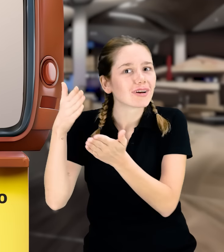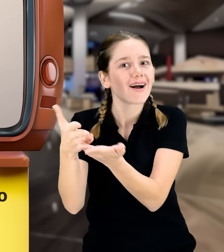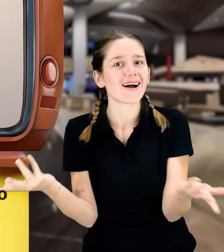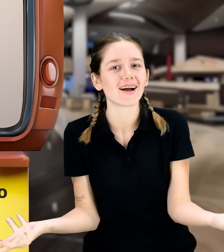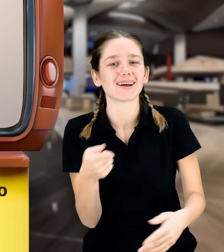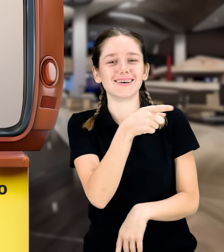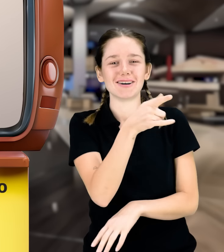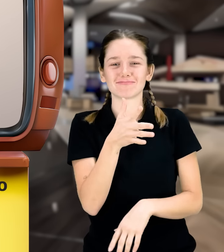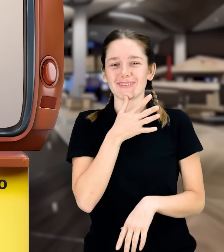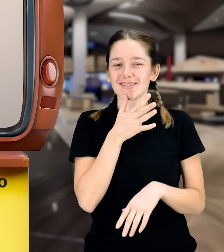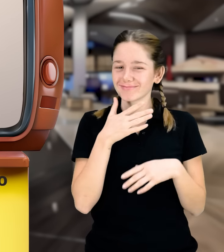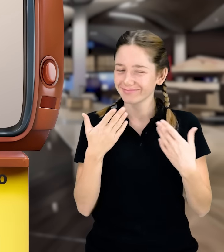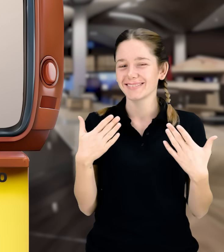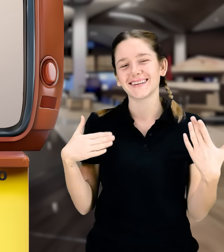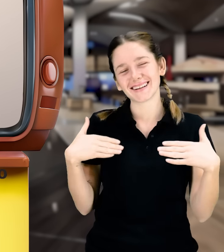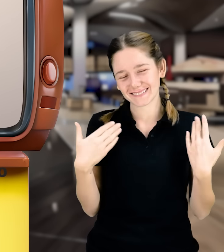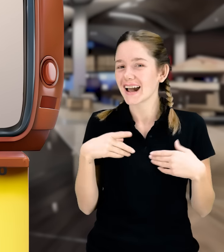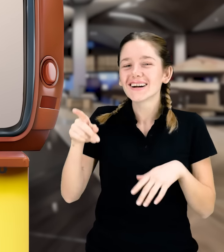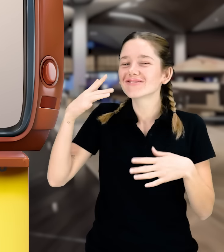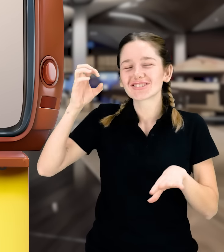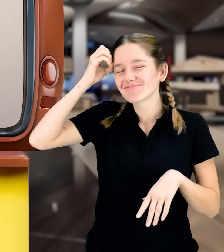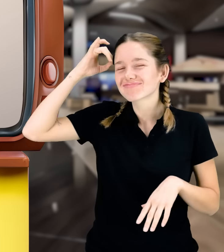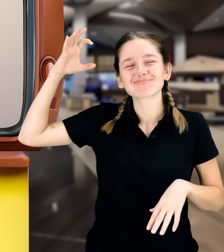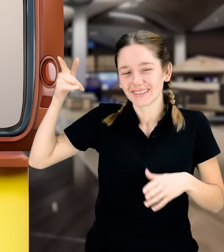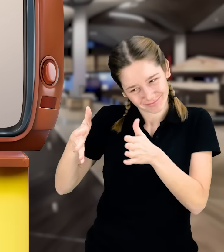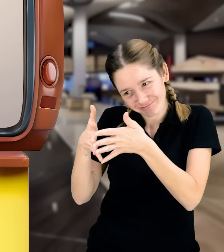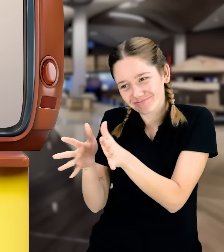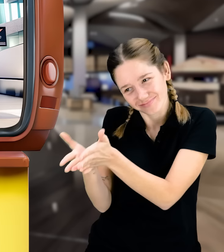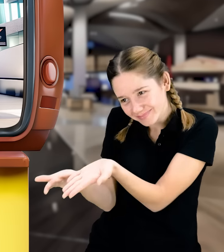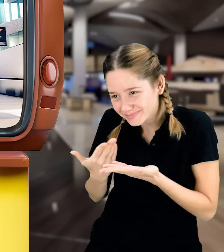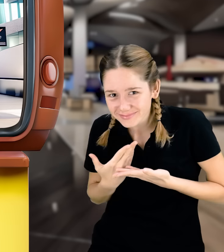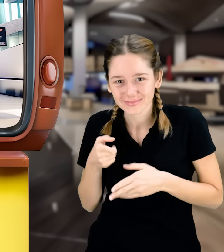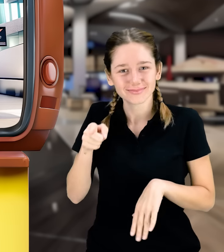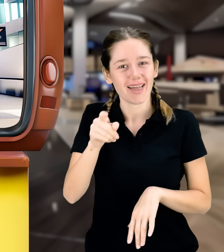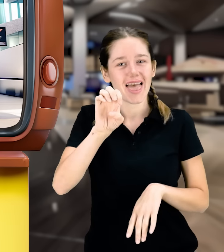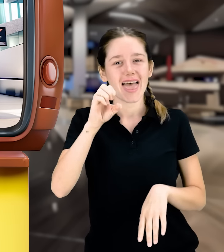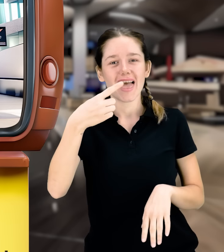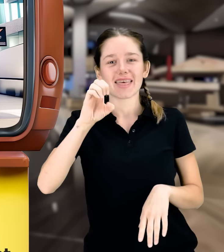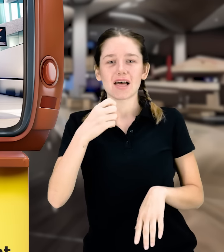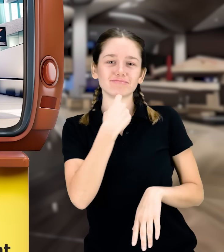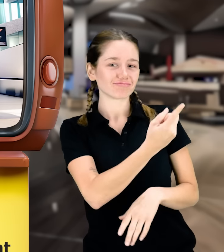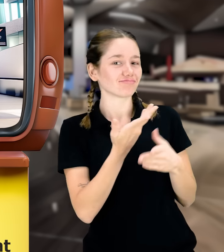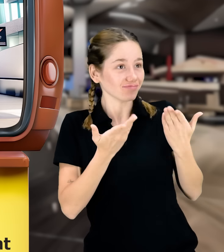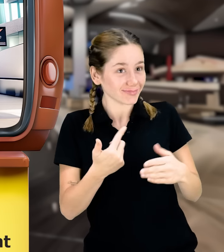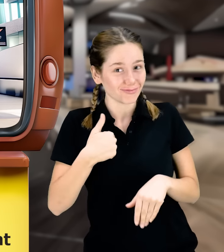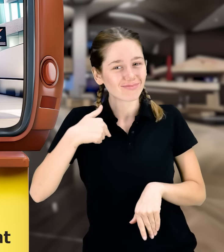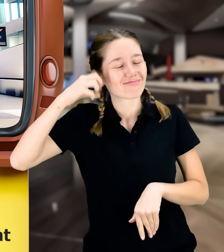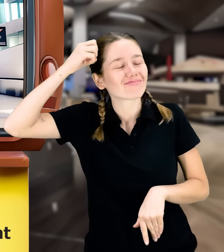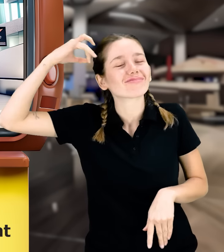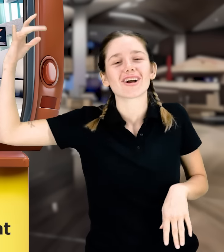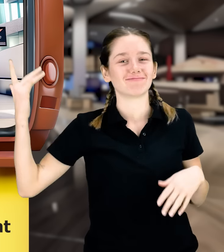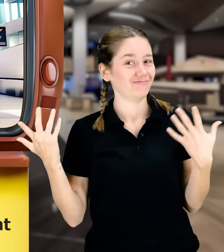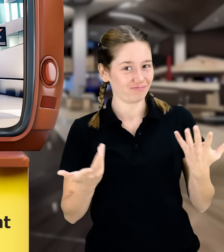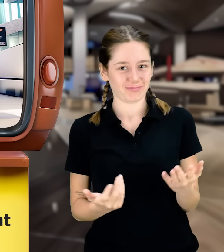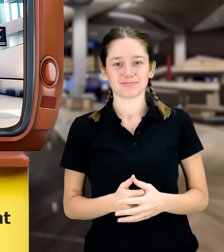His mother smiled at his excitement and encouraged him to share his dream. In Ege's dream, he